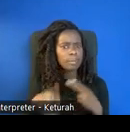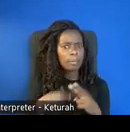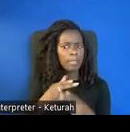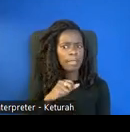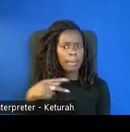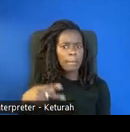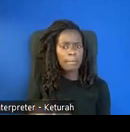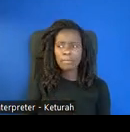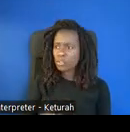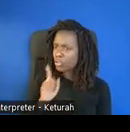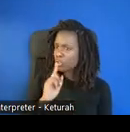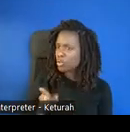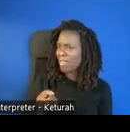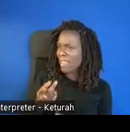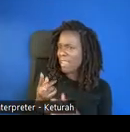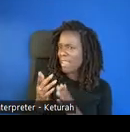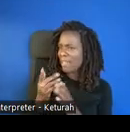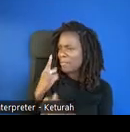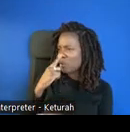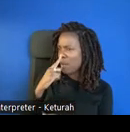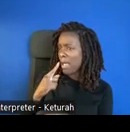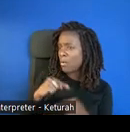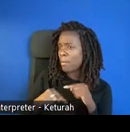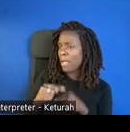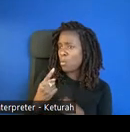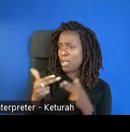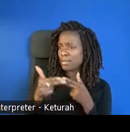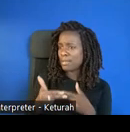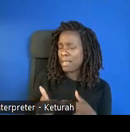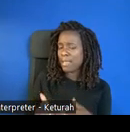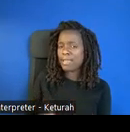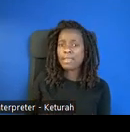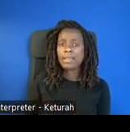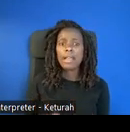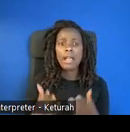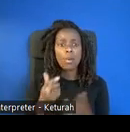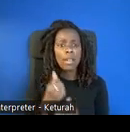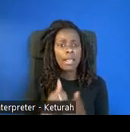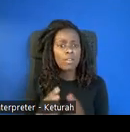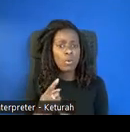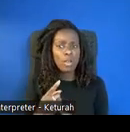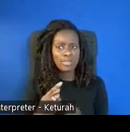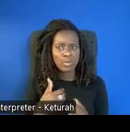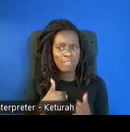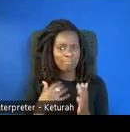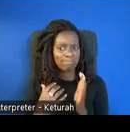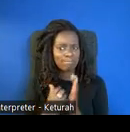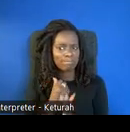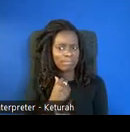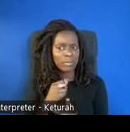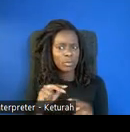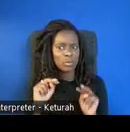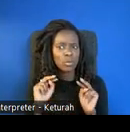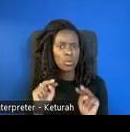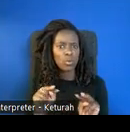can. And I'm going to ask you to go back one slide while I start talking, because I want everybody to have a chance to look at